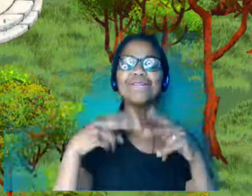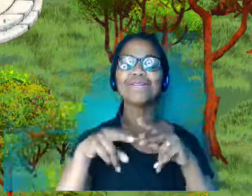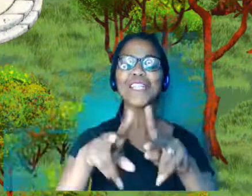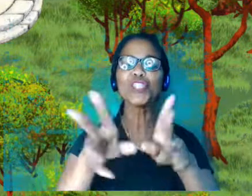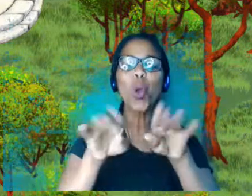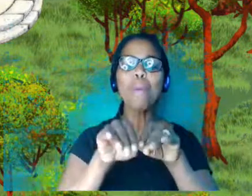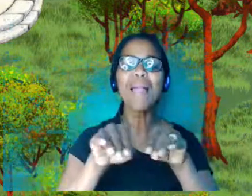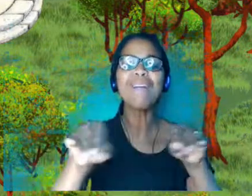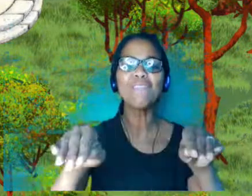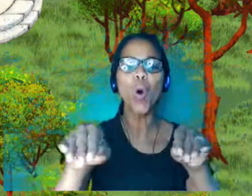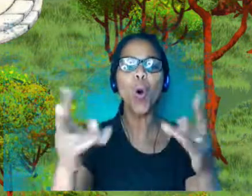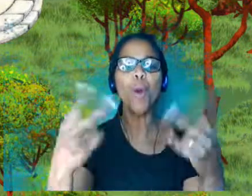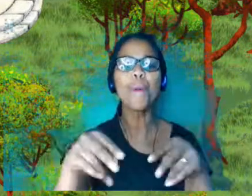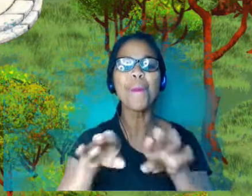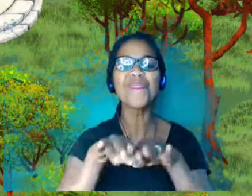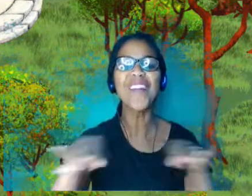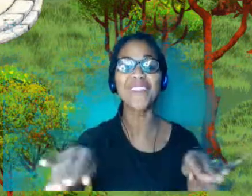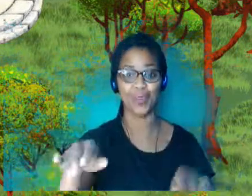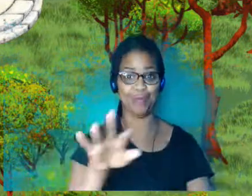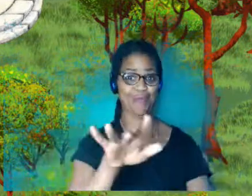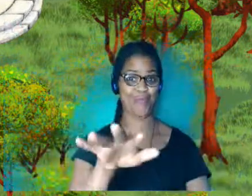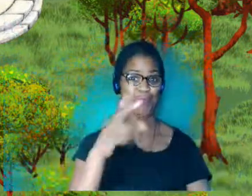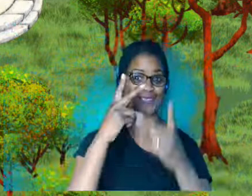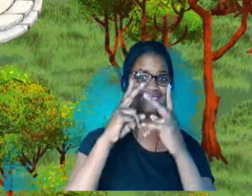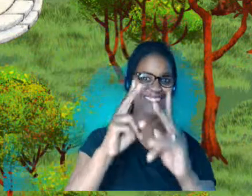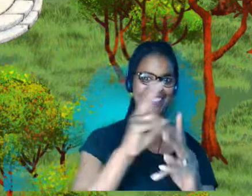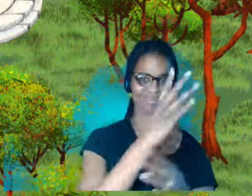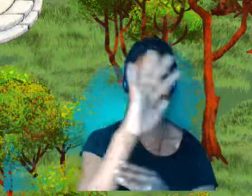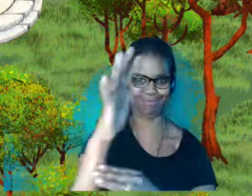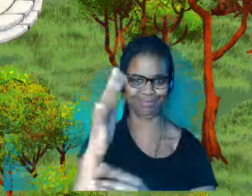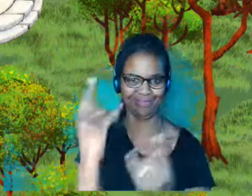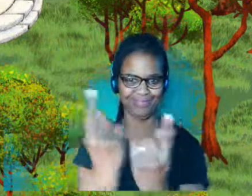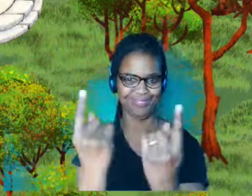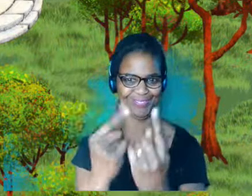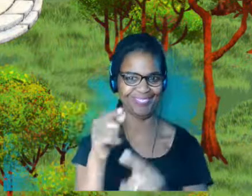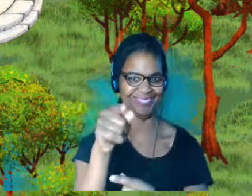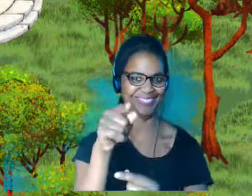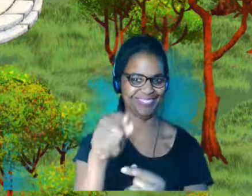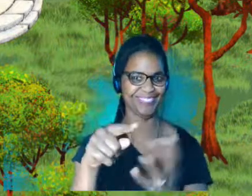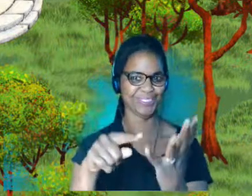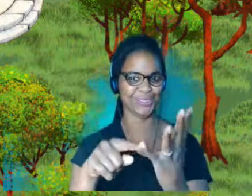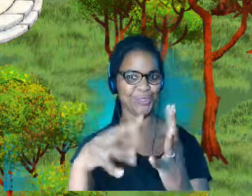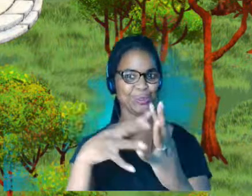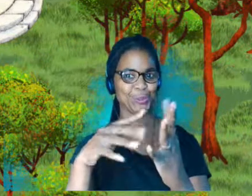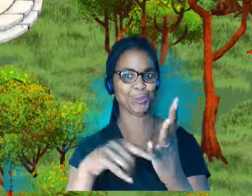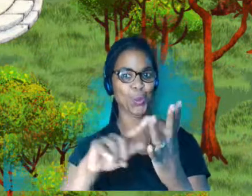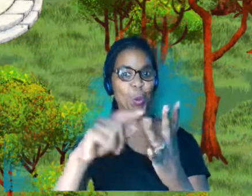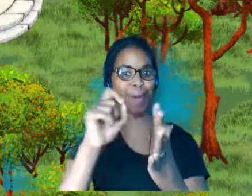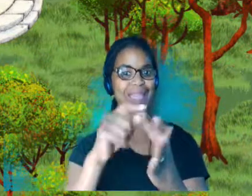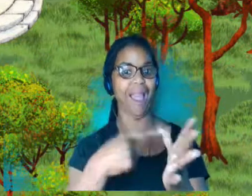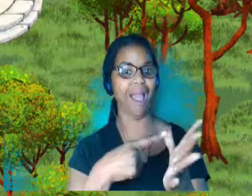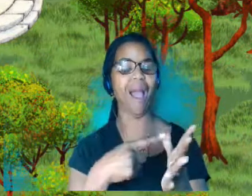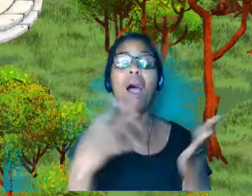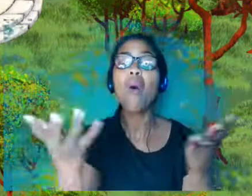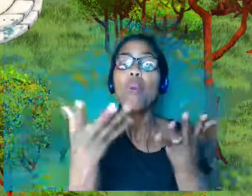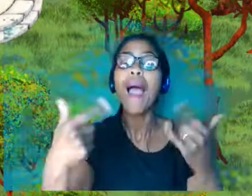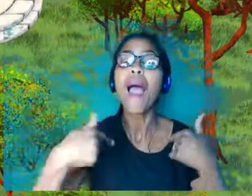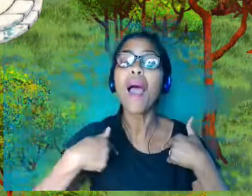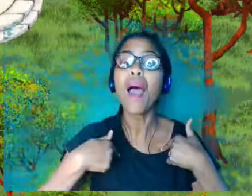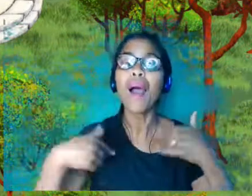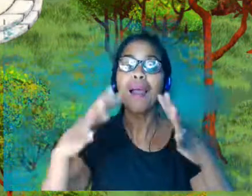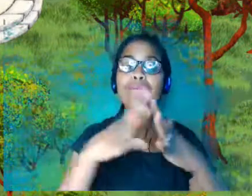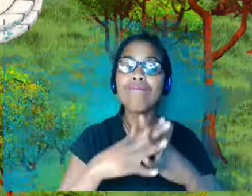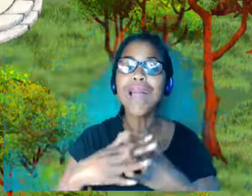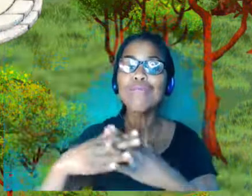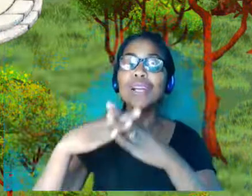hosting Ella's rate performance. I'm currently in the United States in my bedroom here in New